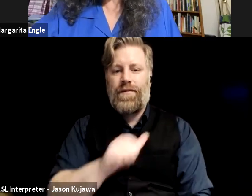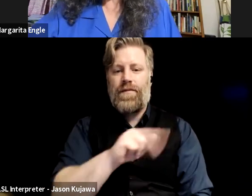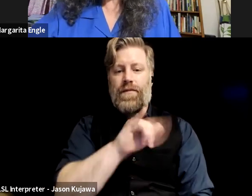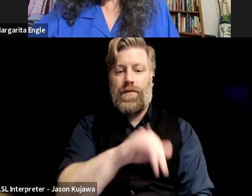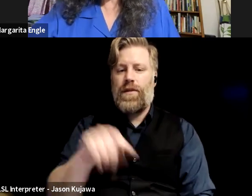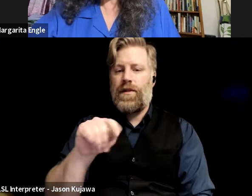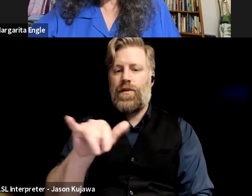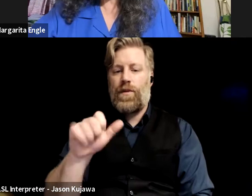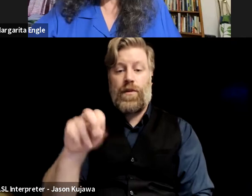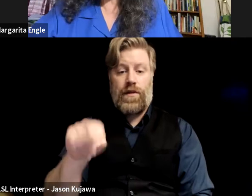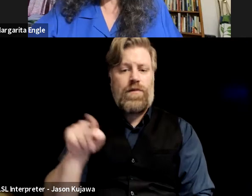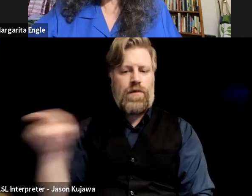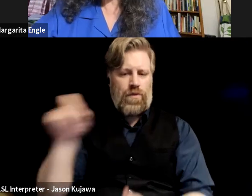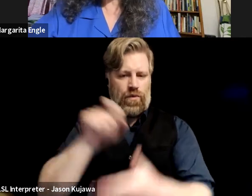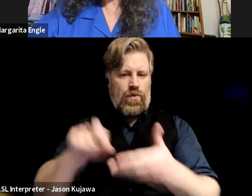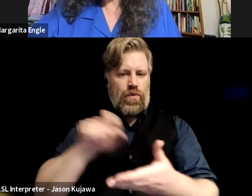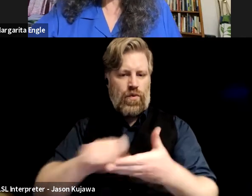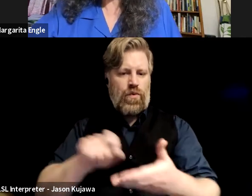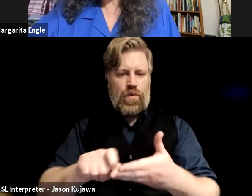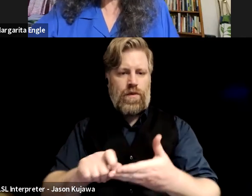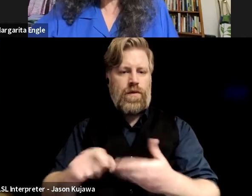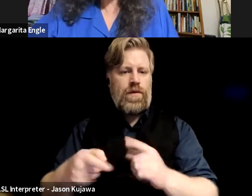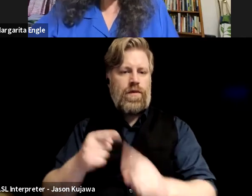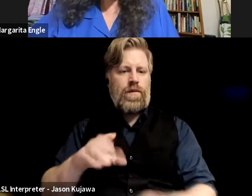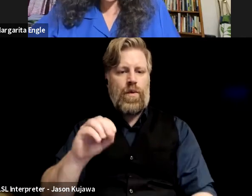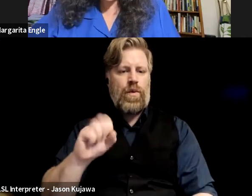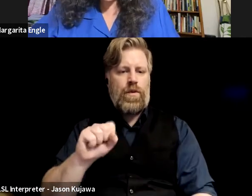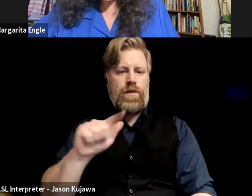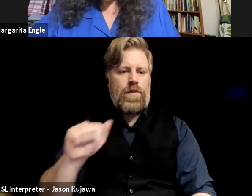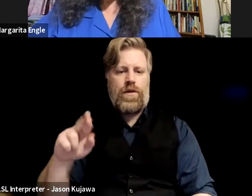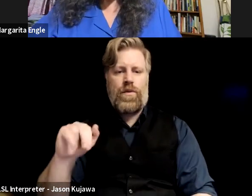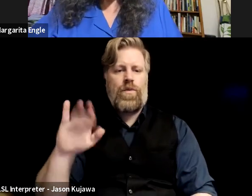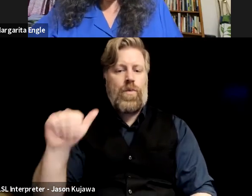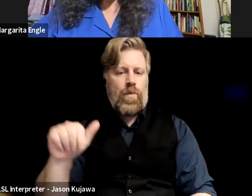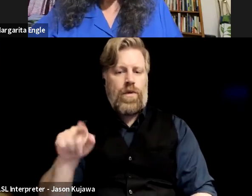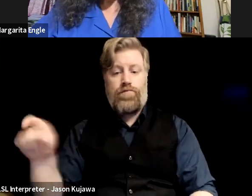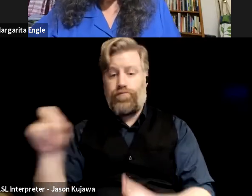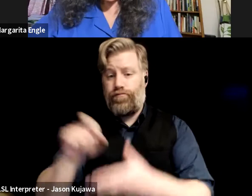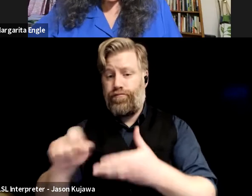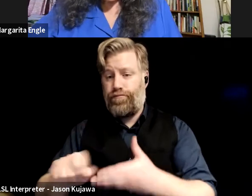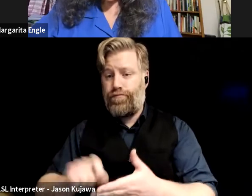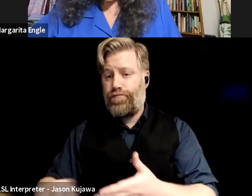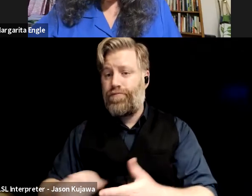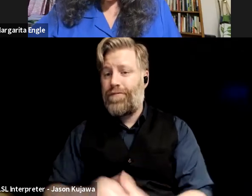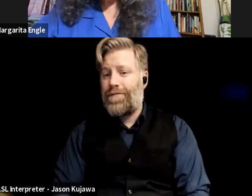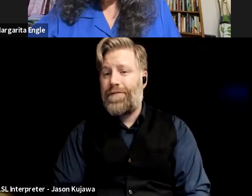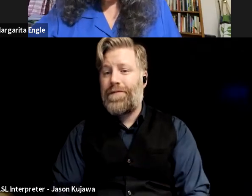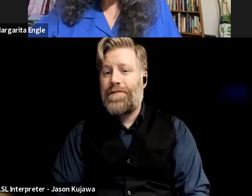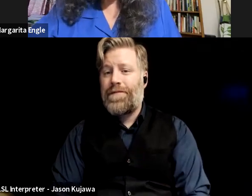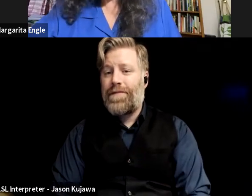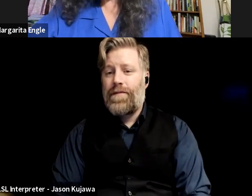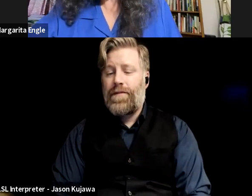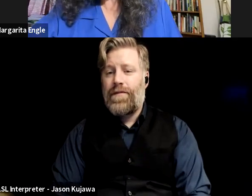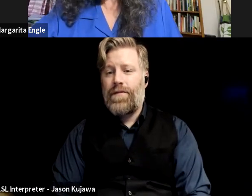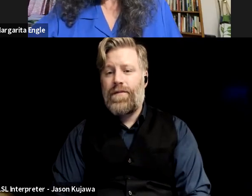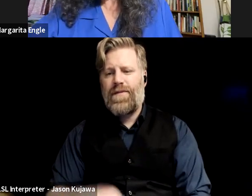writing. She's from Costa Rica, and she's writing, um, I think it's very